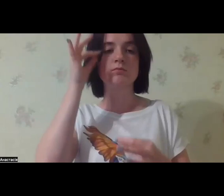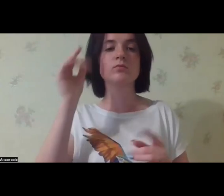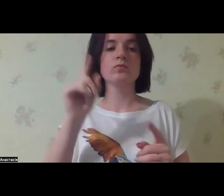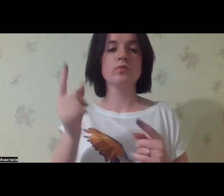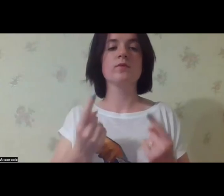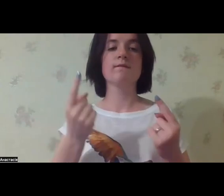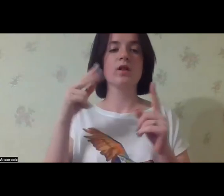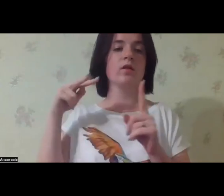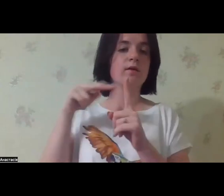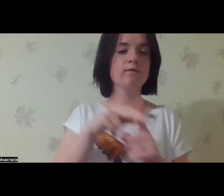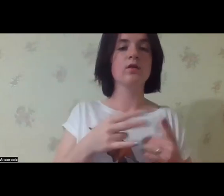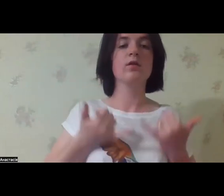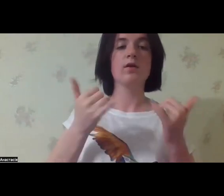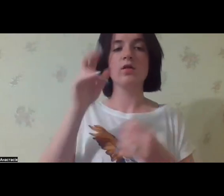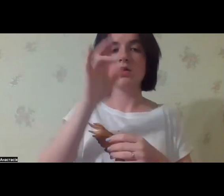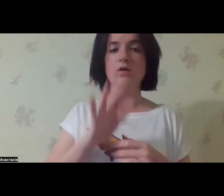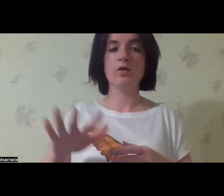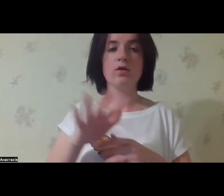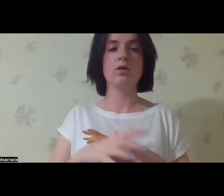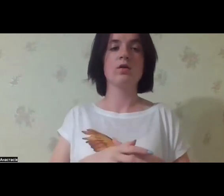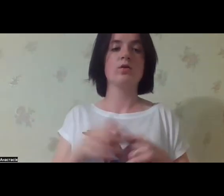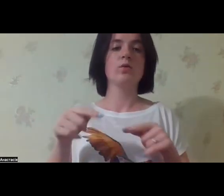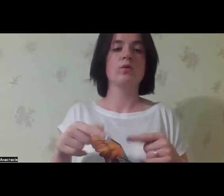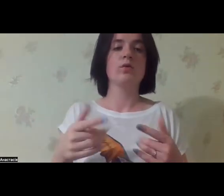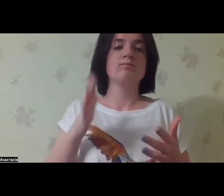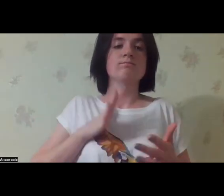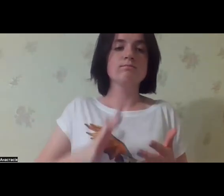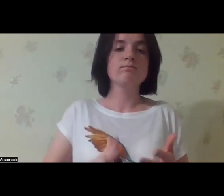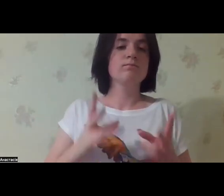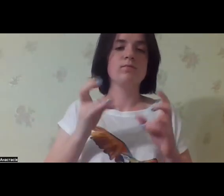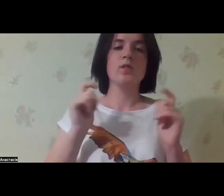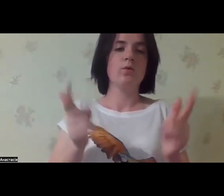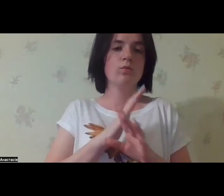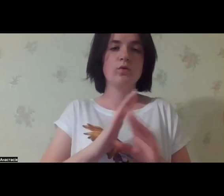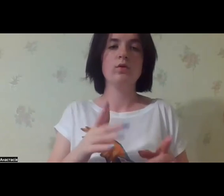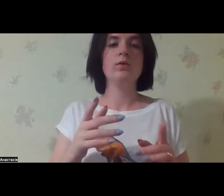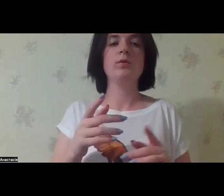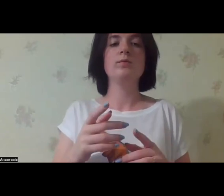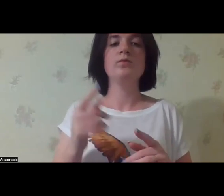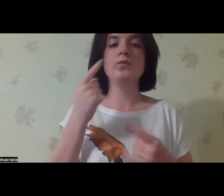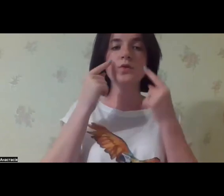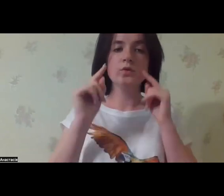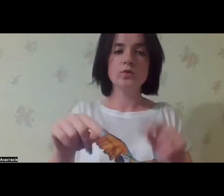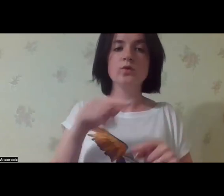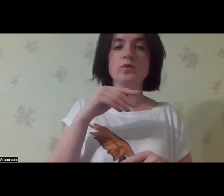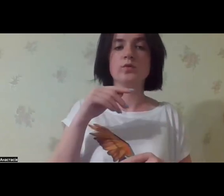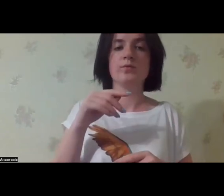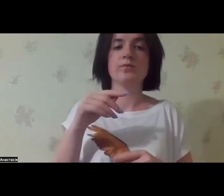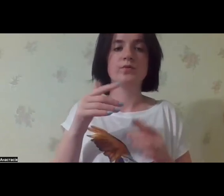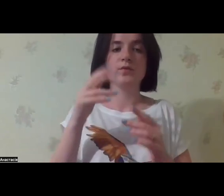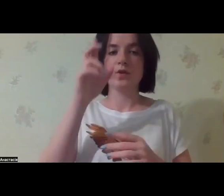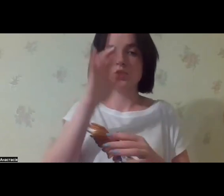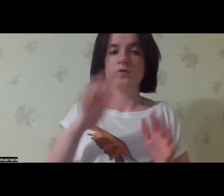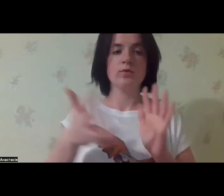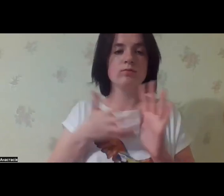also mentioned the huge load and huge burden for the state. But I need to